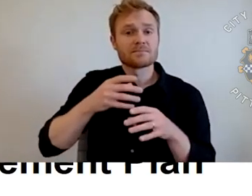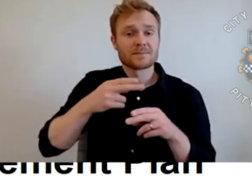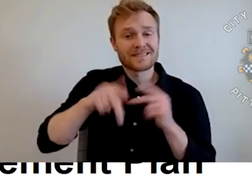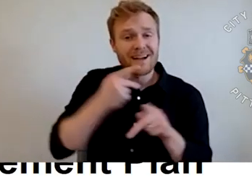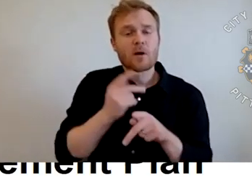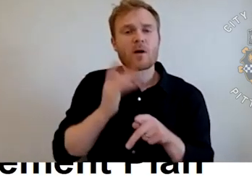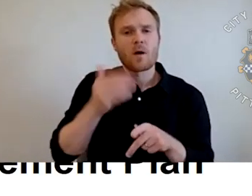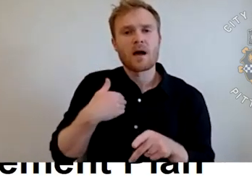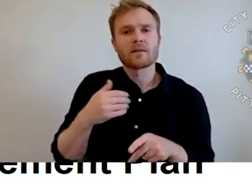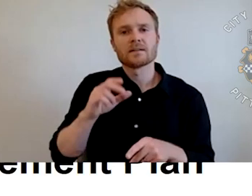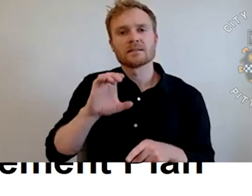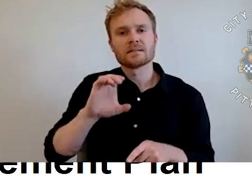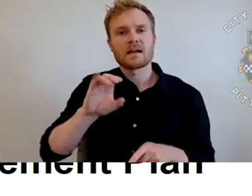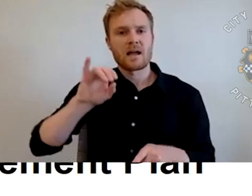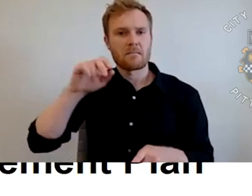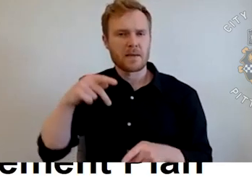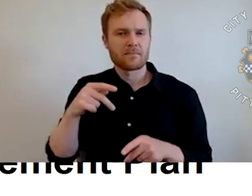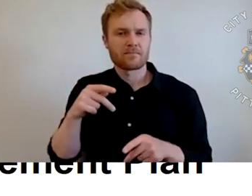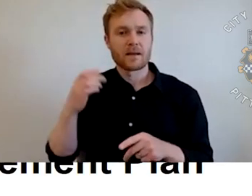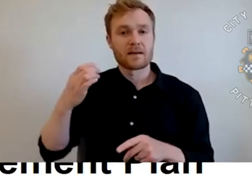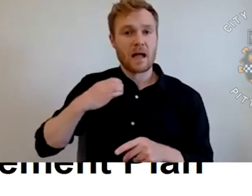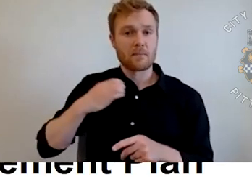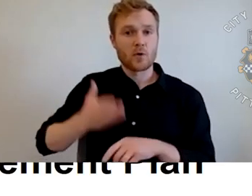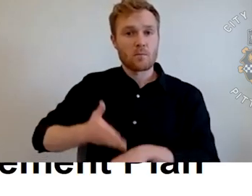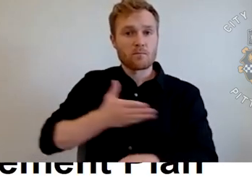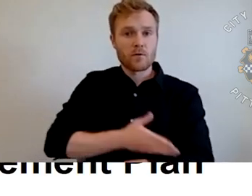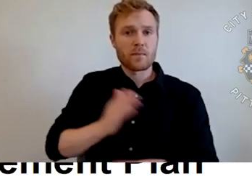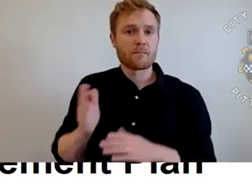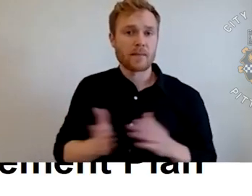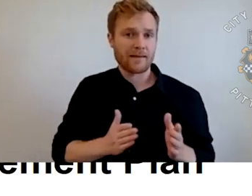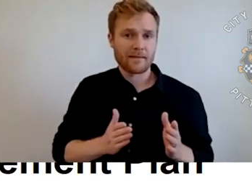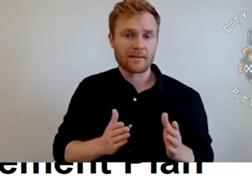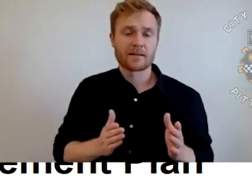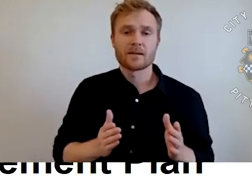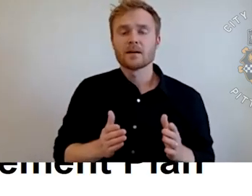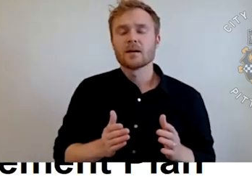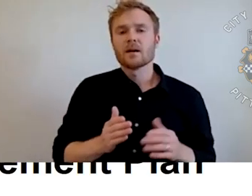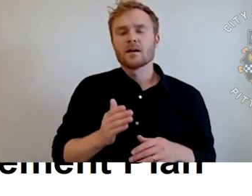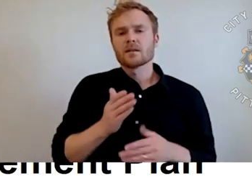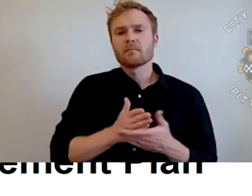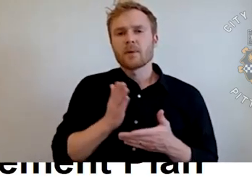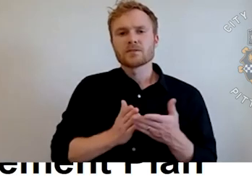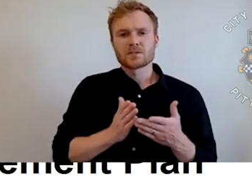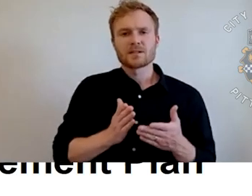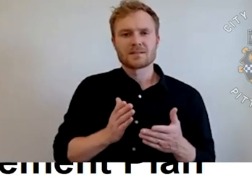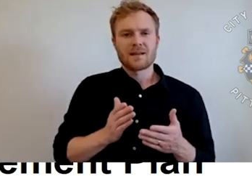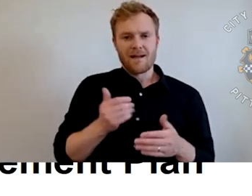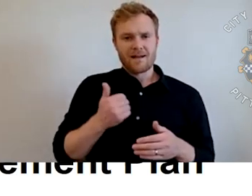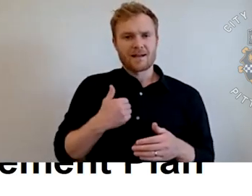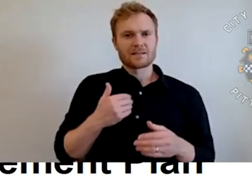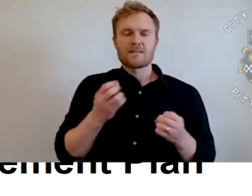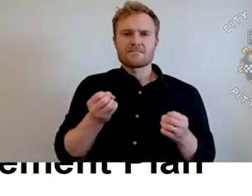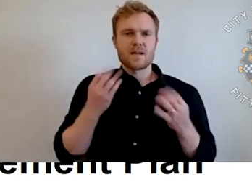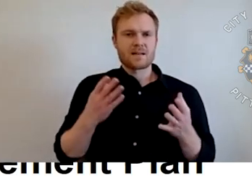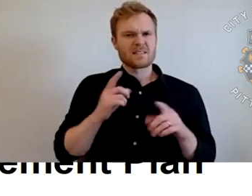The budget itself is really a series of these kind of six-year plans stacked on top of each other. It's a way for us to be responsible to